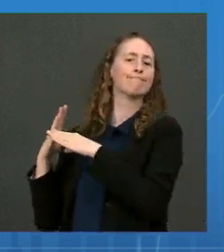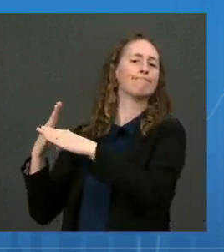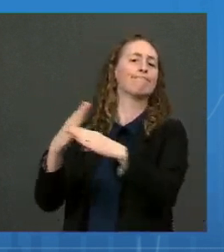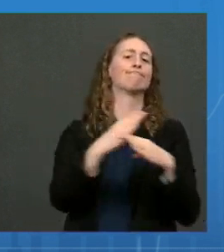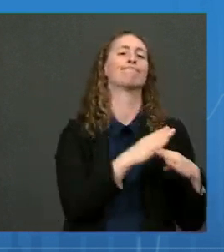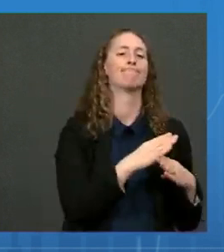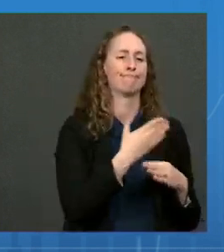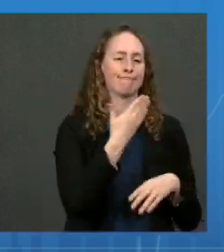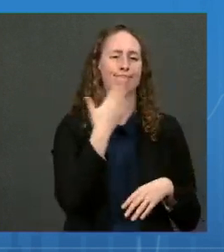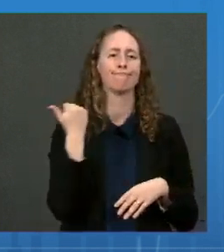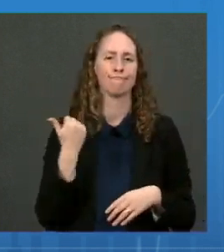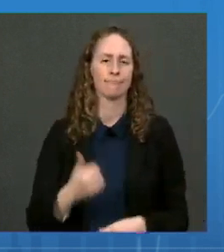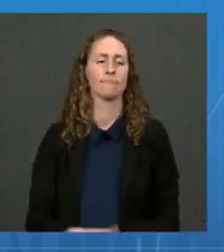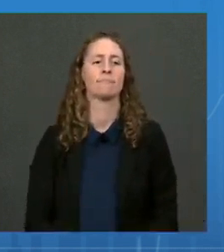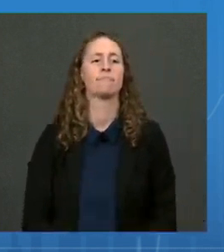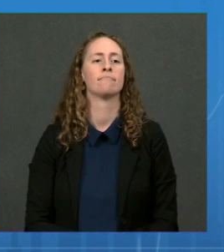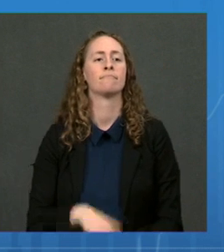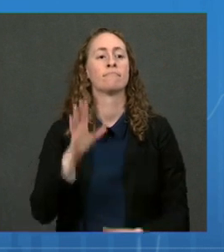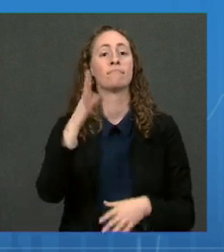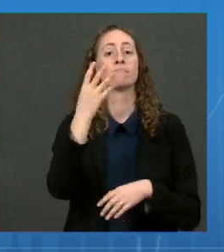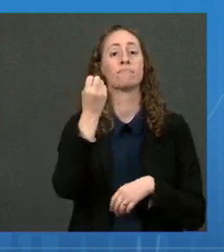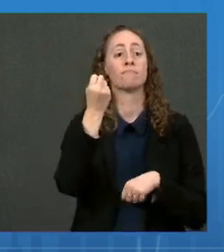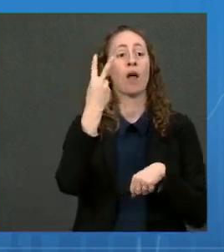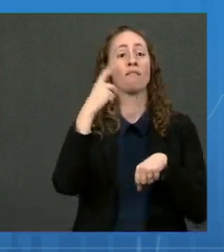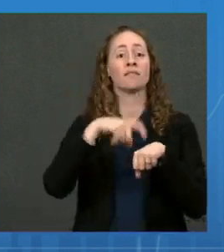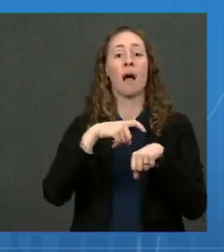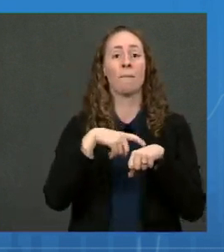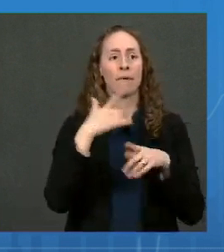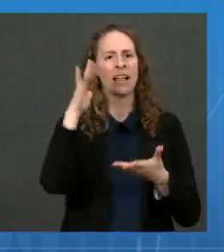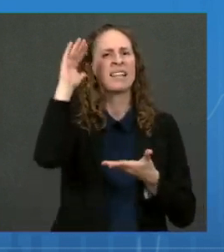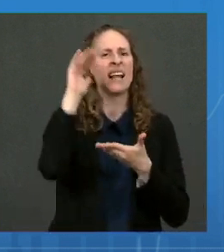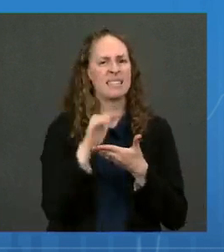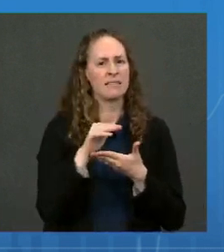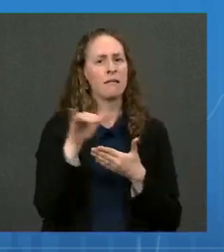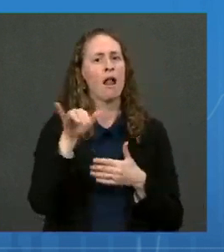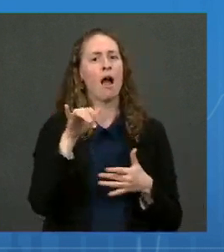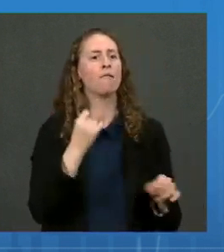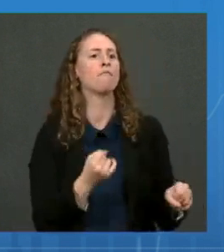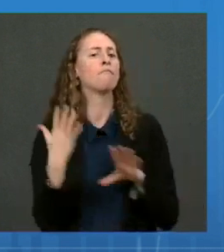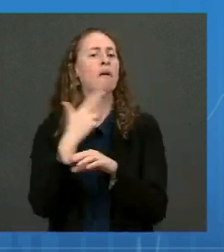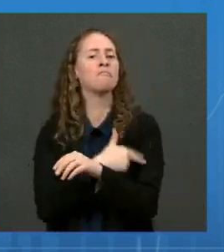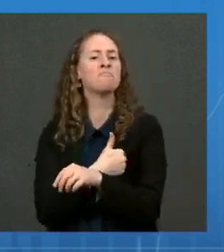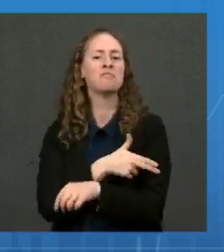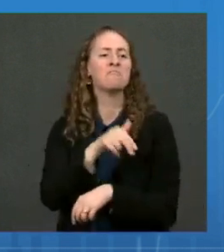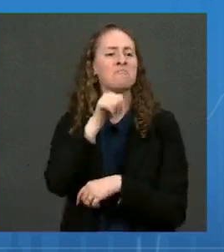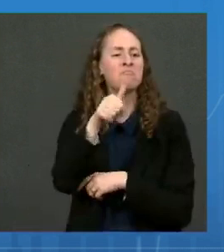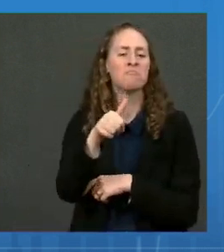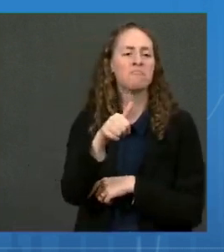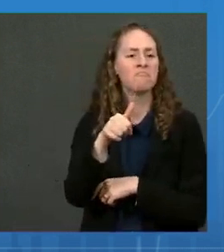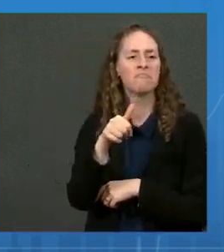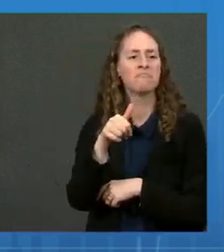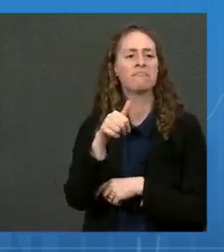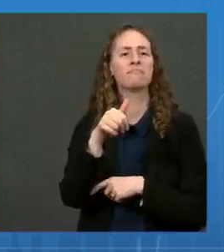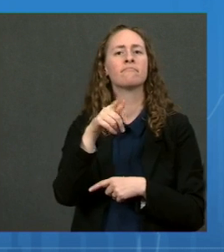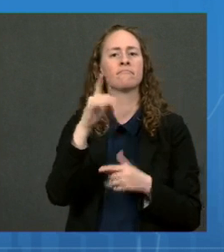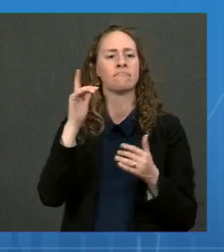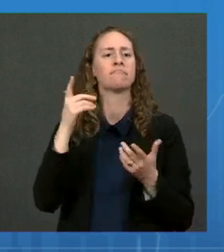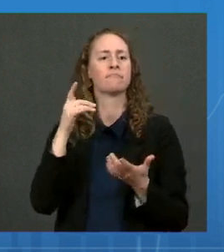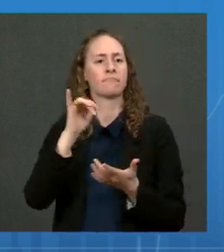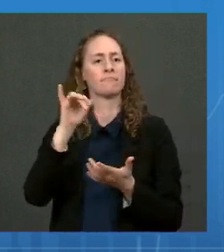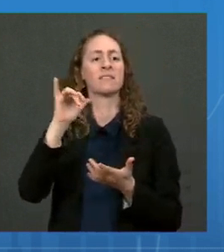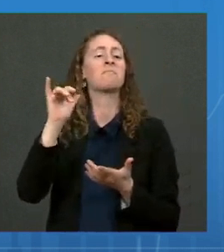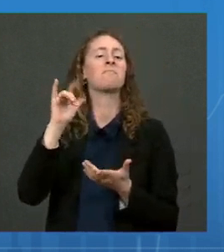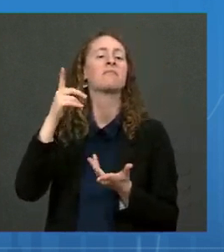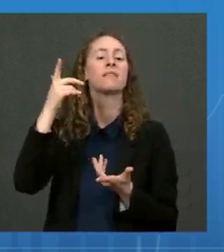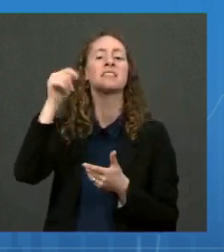12 times less likelihood of being hospitalized, and a more than 10 times less likelihood of dying. And the